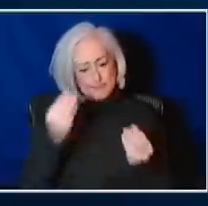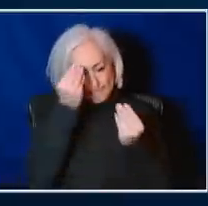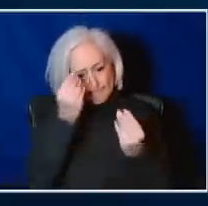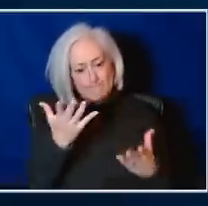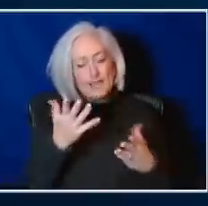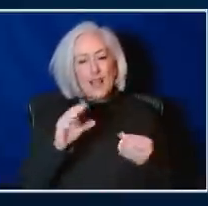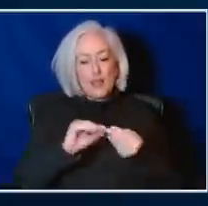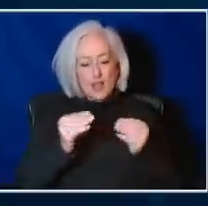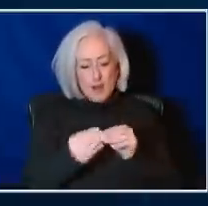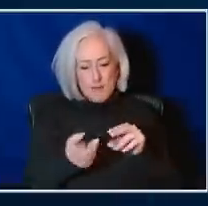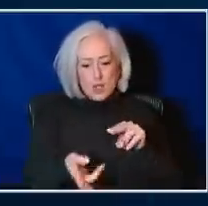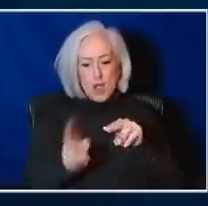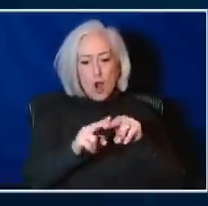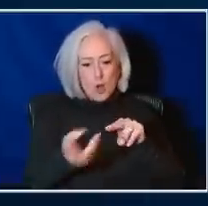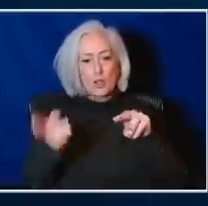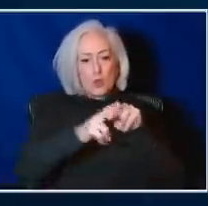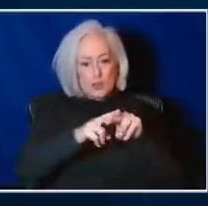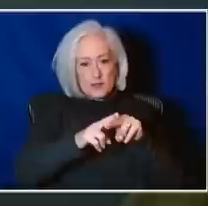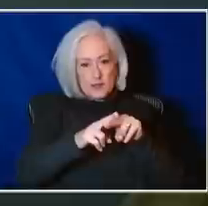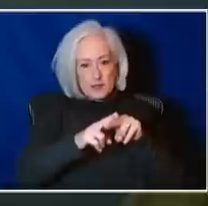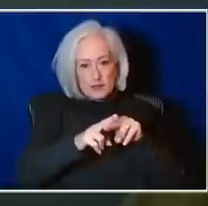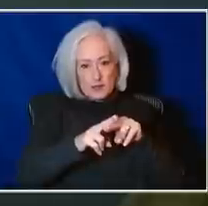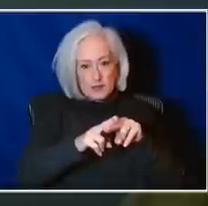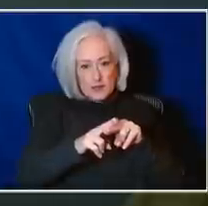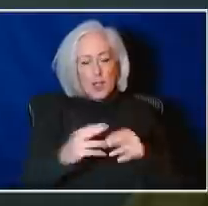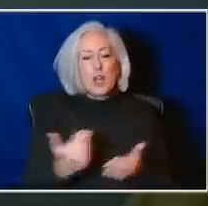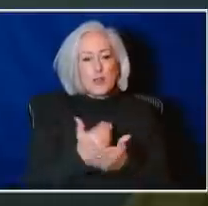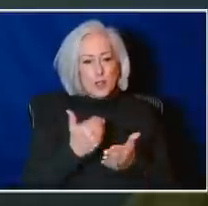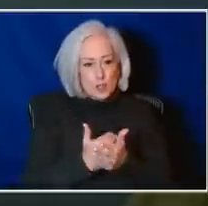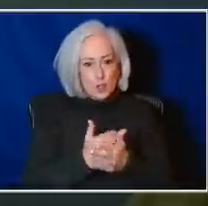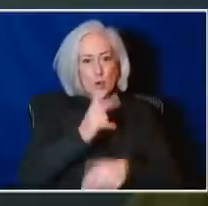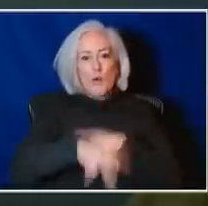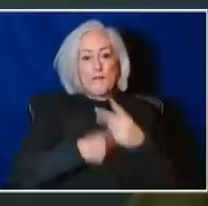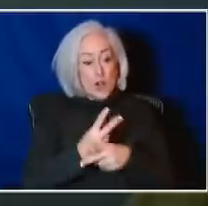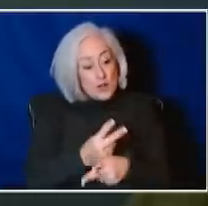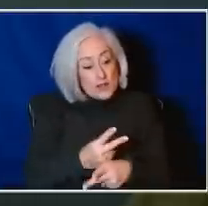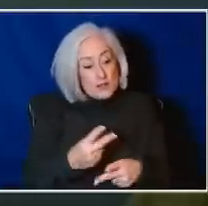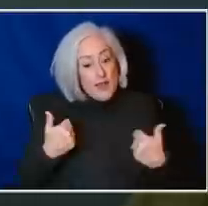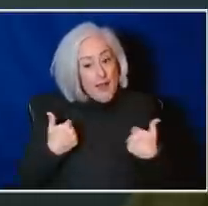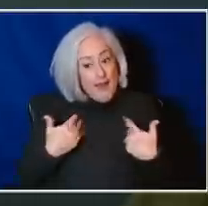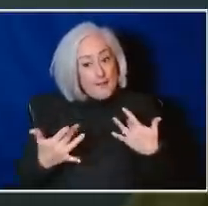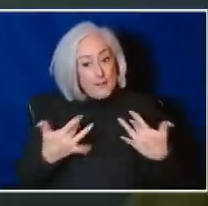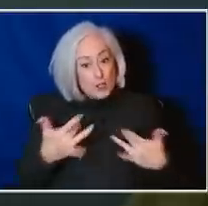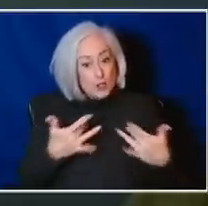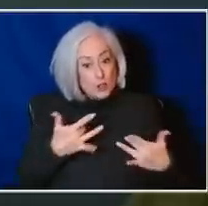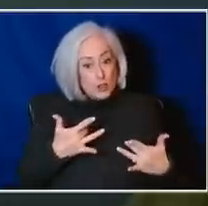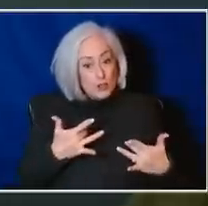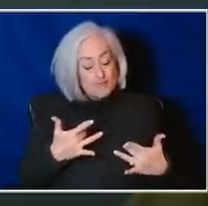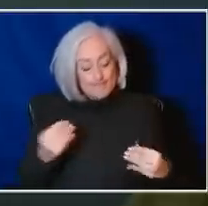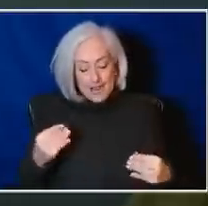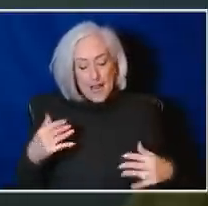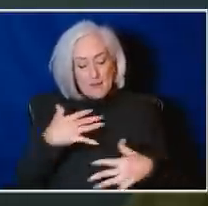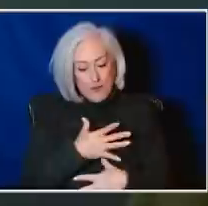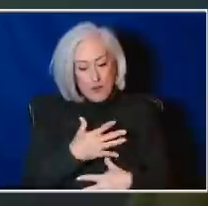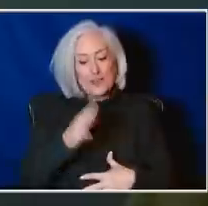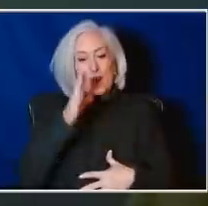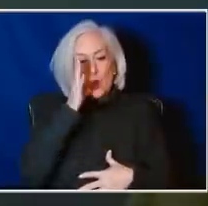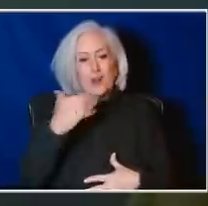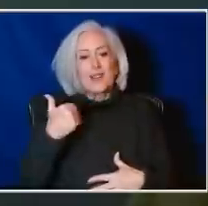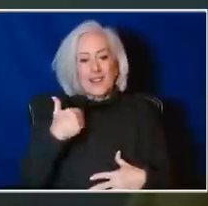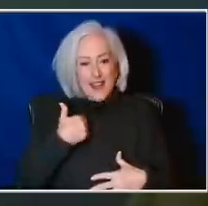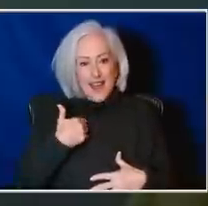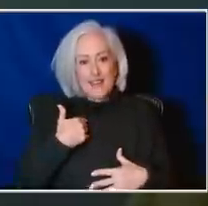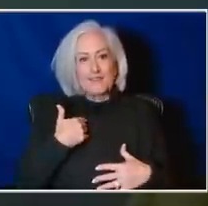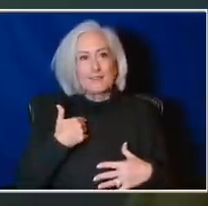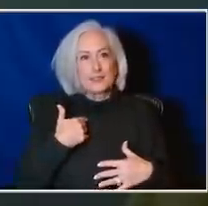protected. And these new variants are to be concerned about. And I have a fear that we're going to be having these big community conversations again